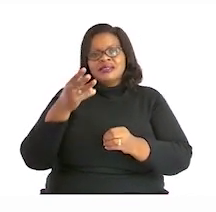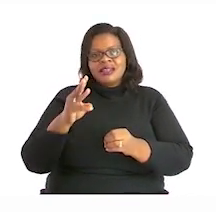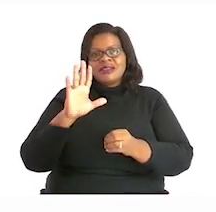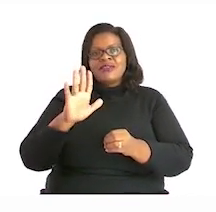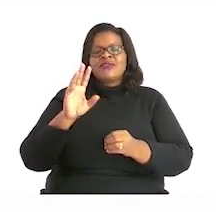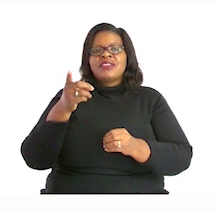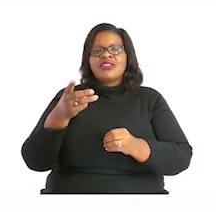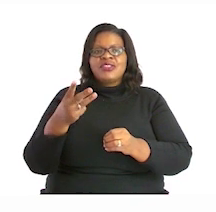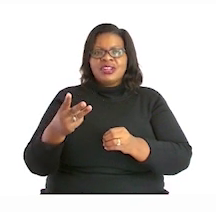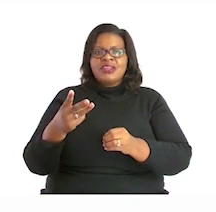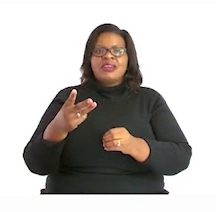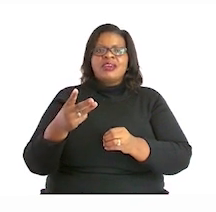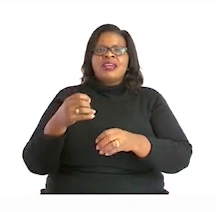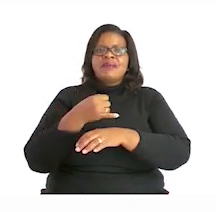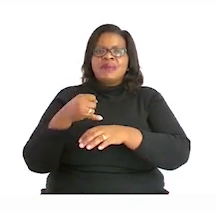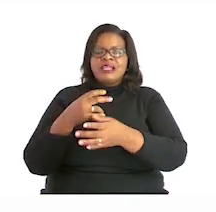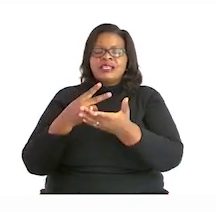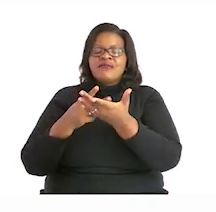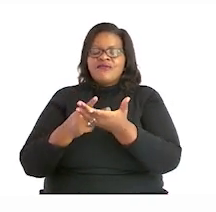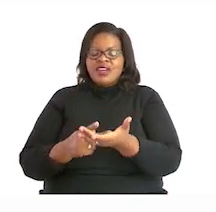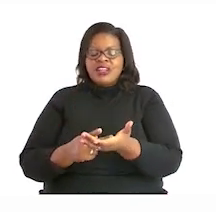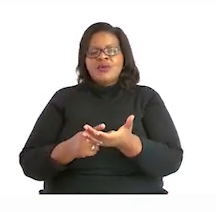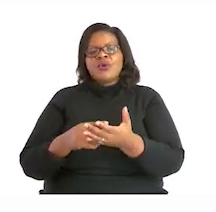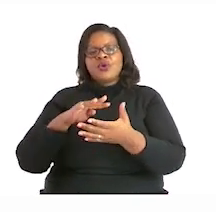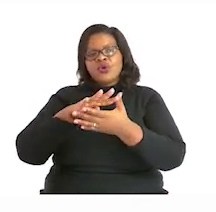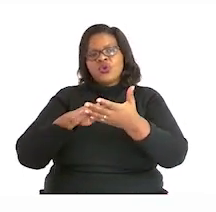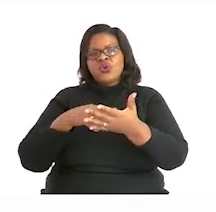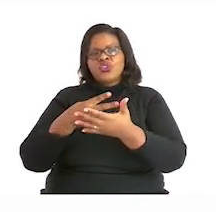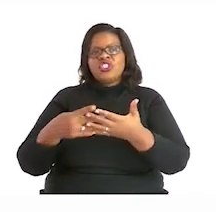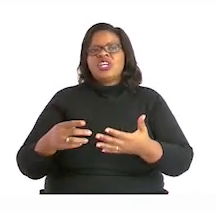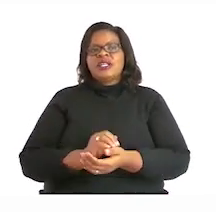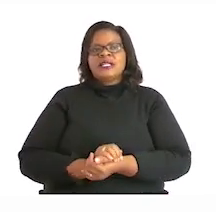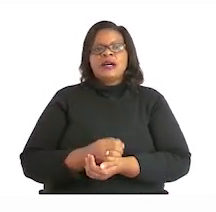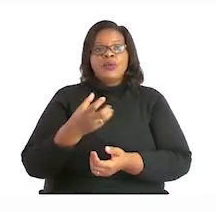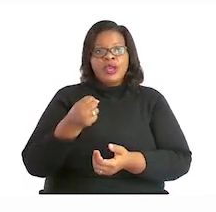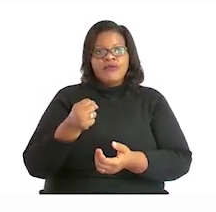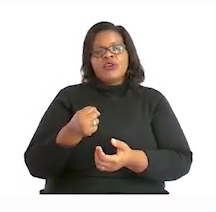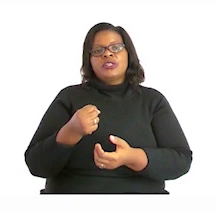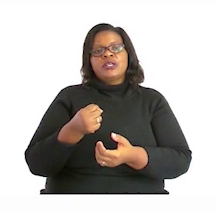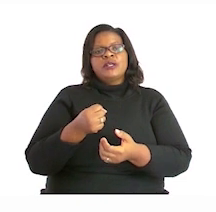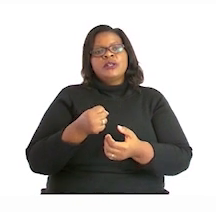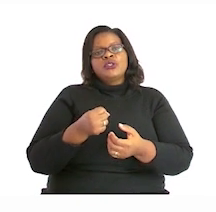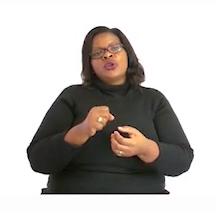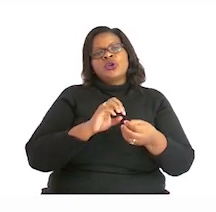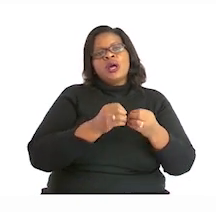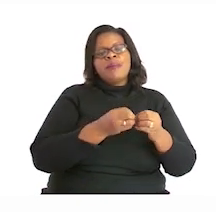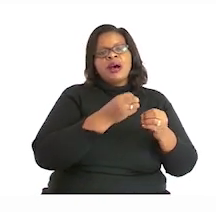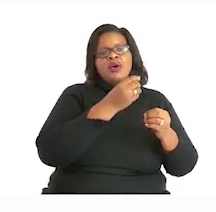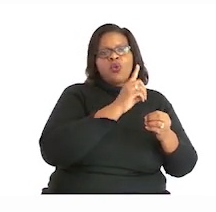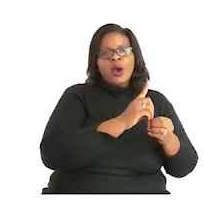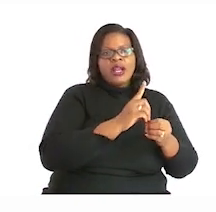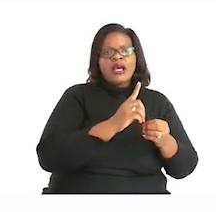below. So, there's a place value chart. Units, tens, hundreds, thousands, tens, thousands, and